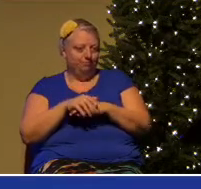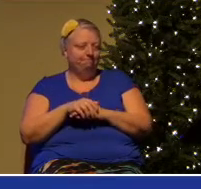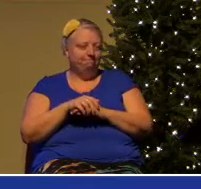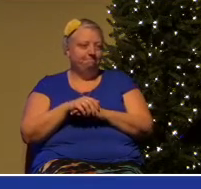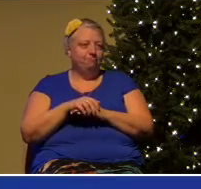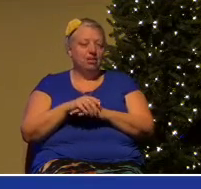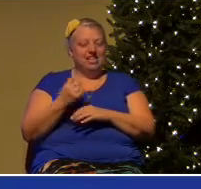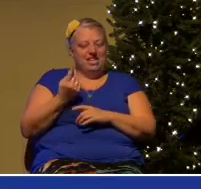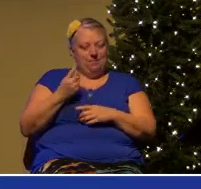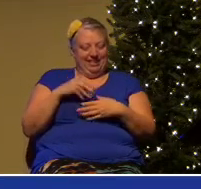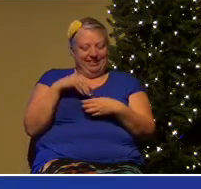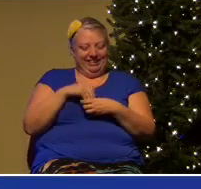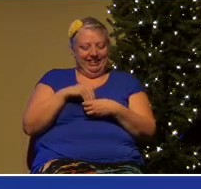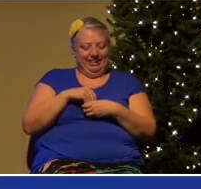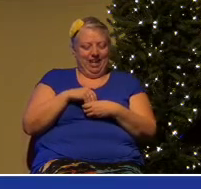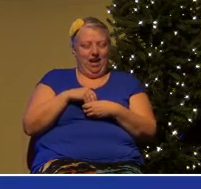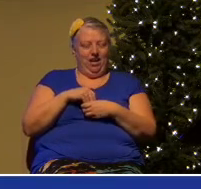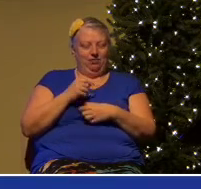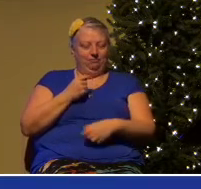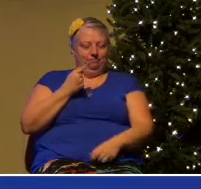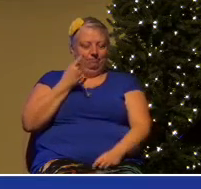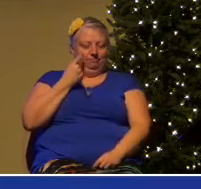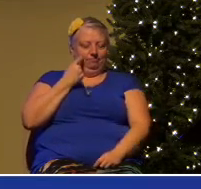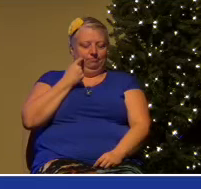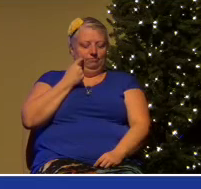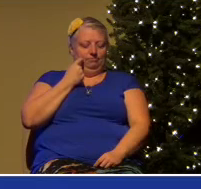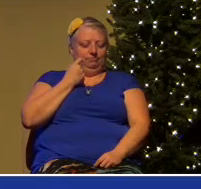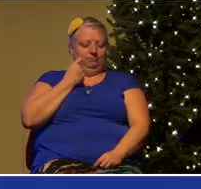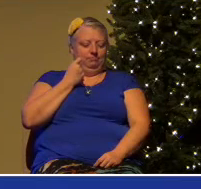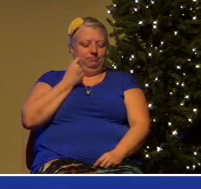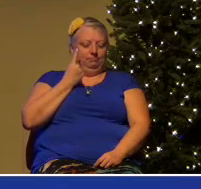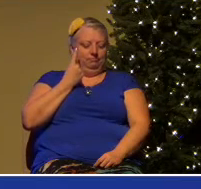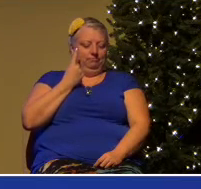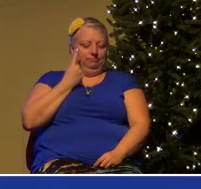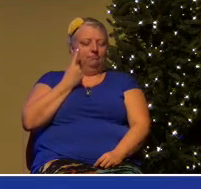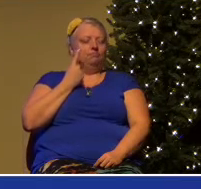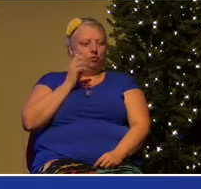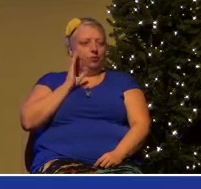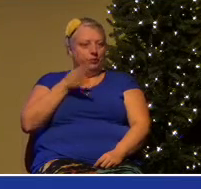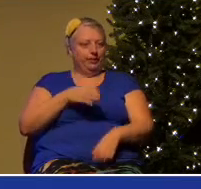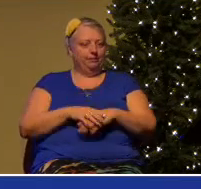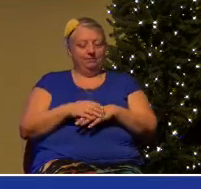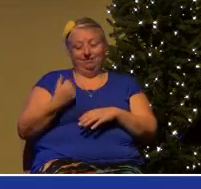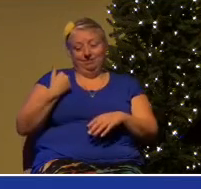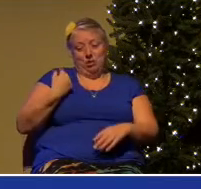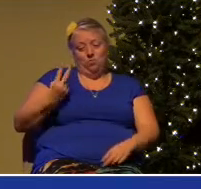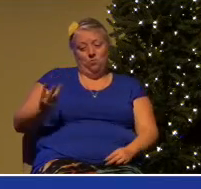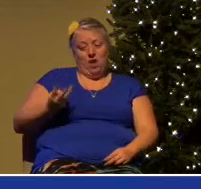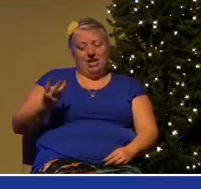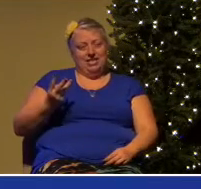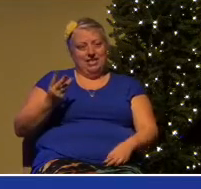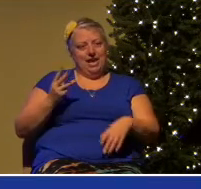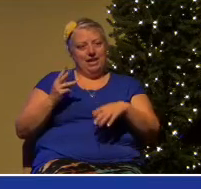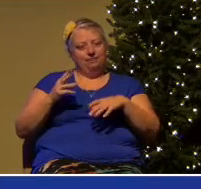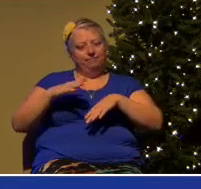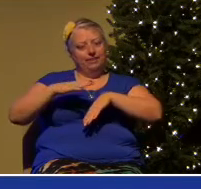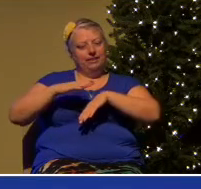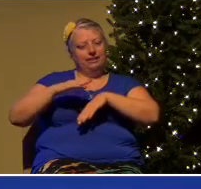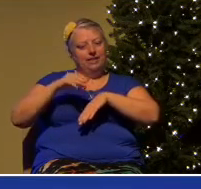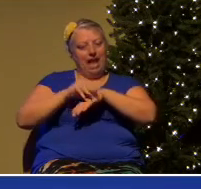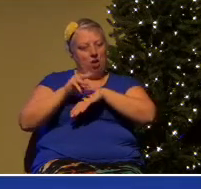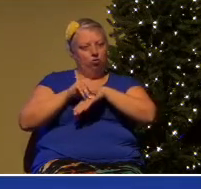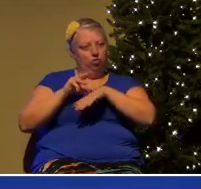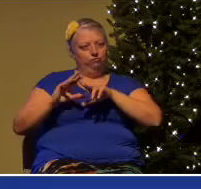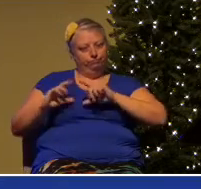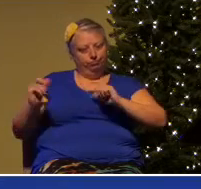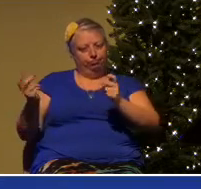that registers this past Wednesday at council we met with all the candidates for profession of